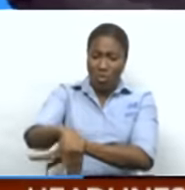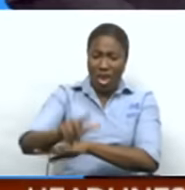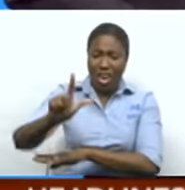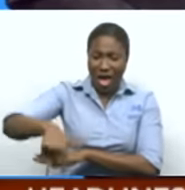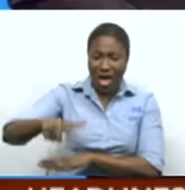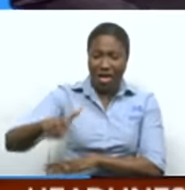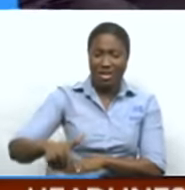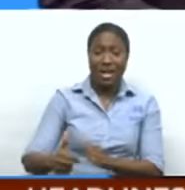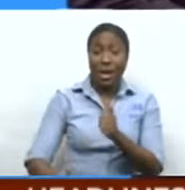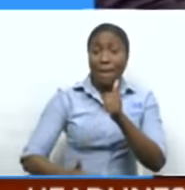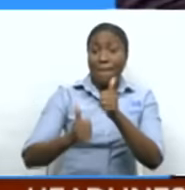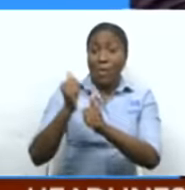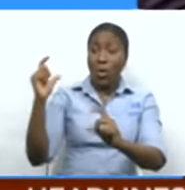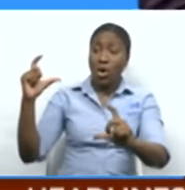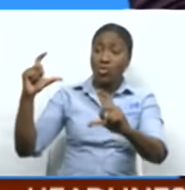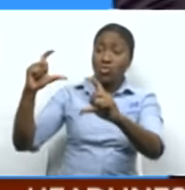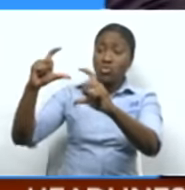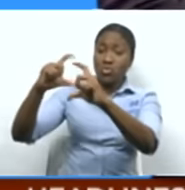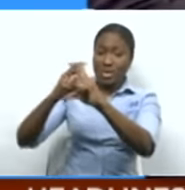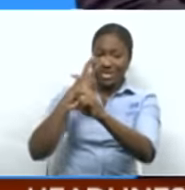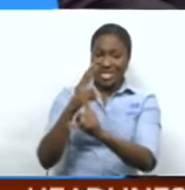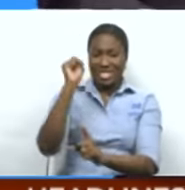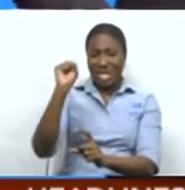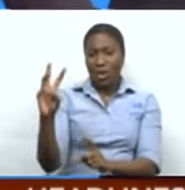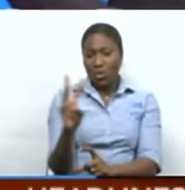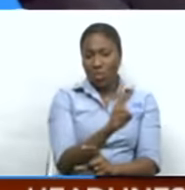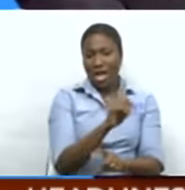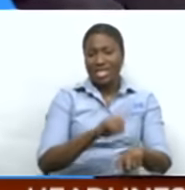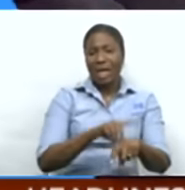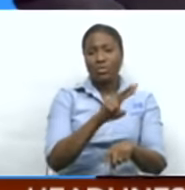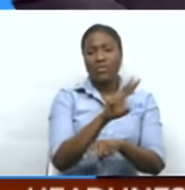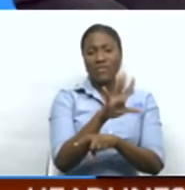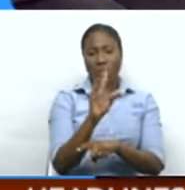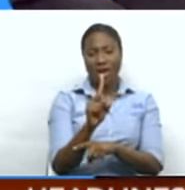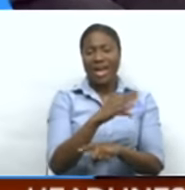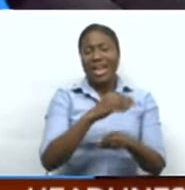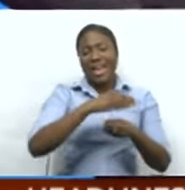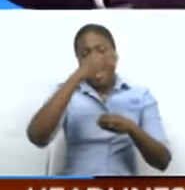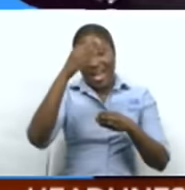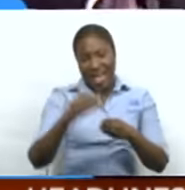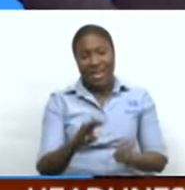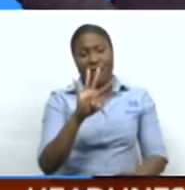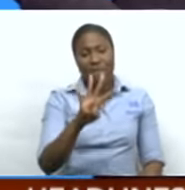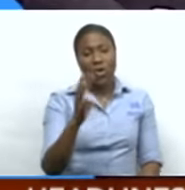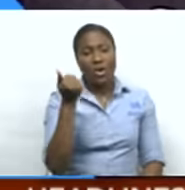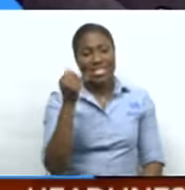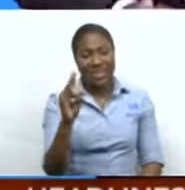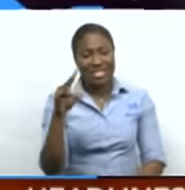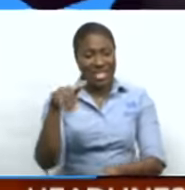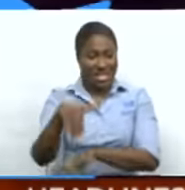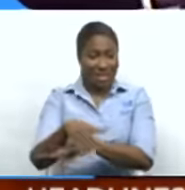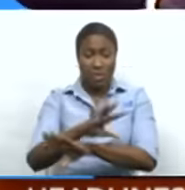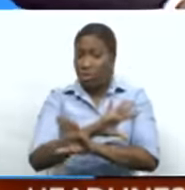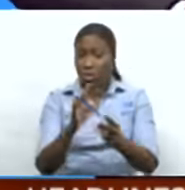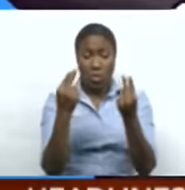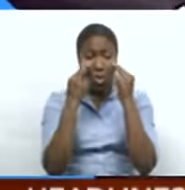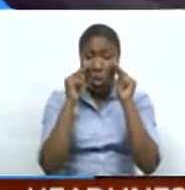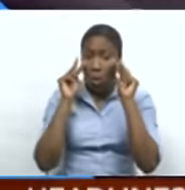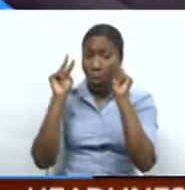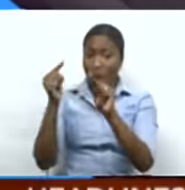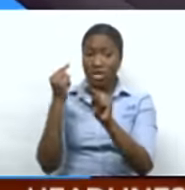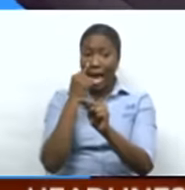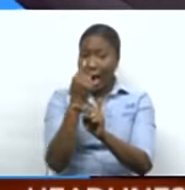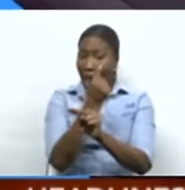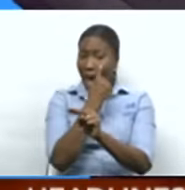across southwestern areas of around 2.51 p.m. And it ends around 4.17 p.m. Don't look at the sun directly with your